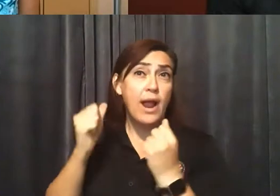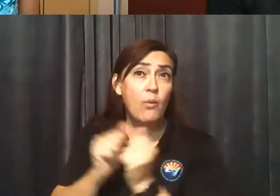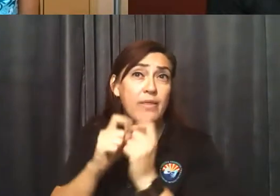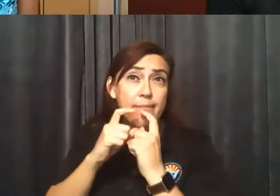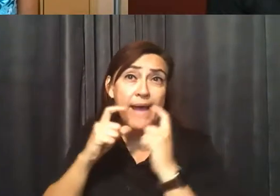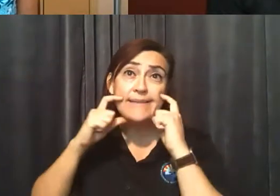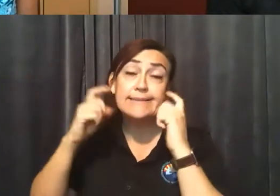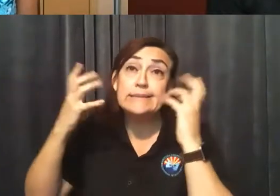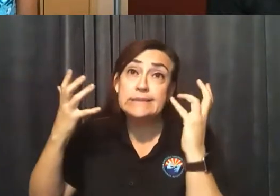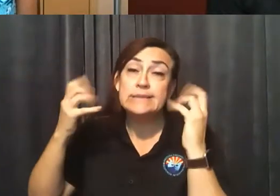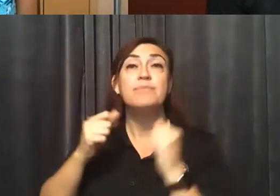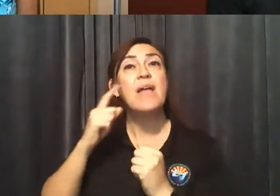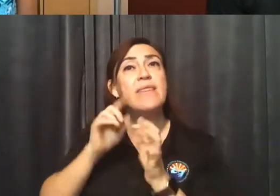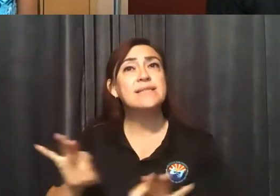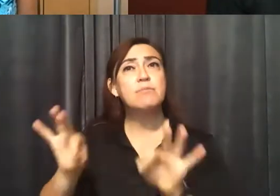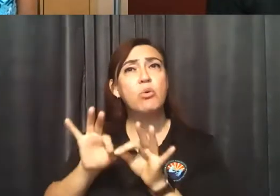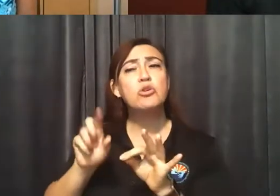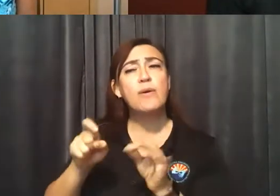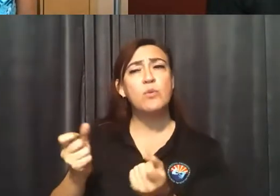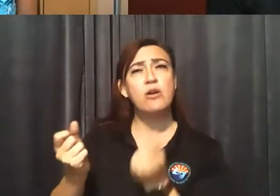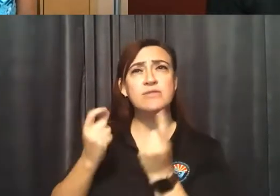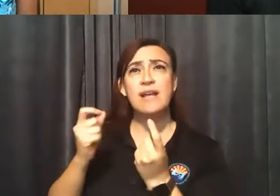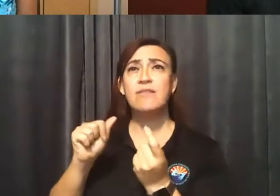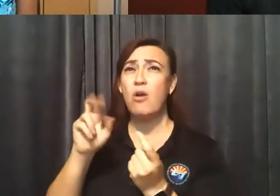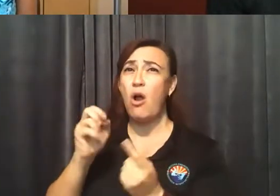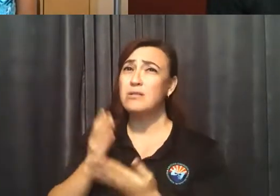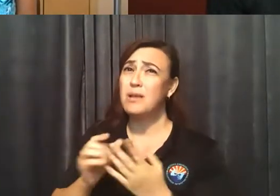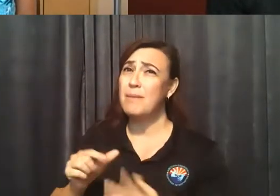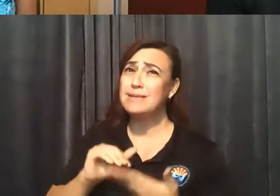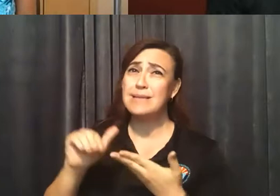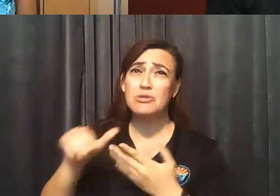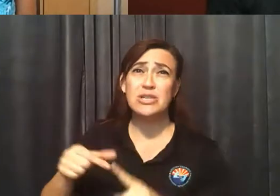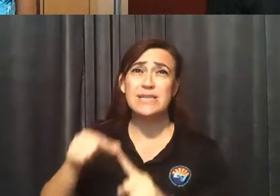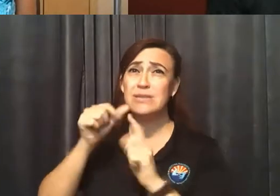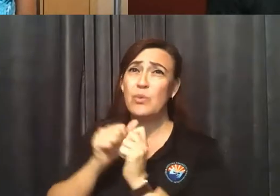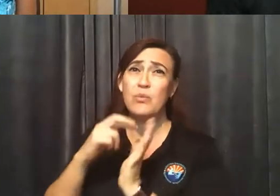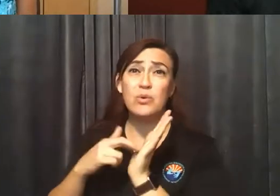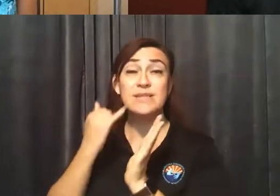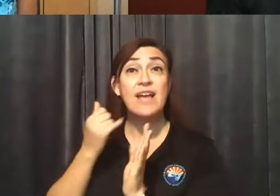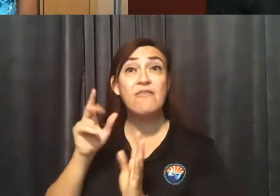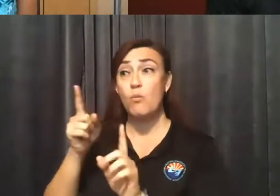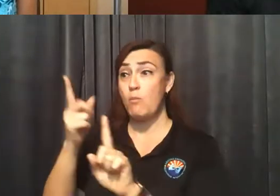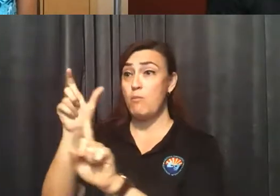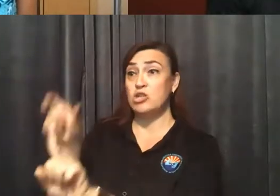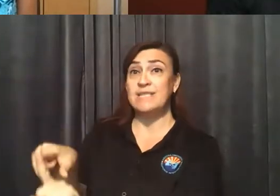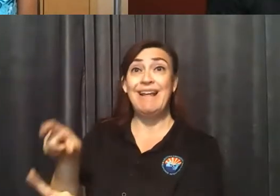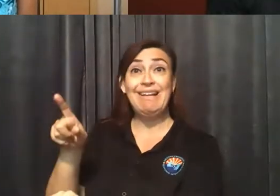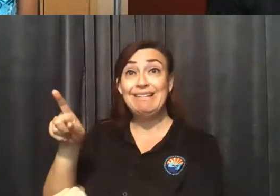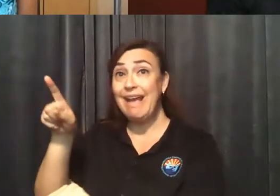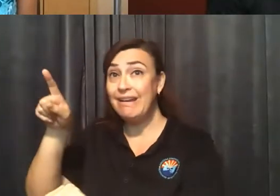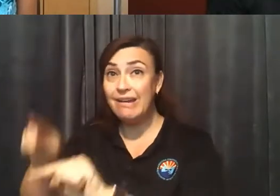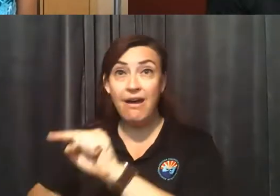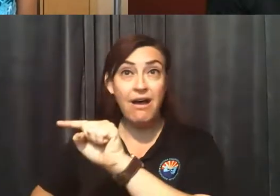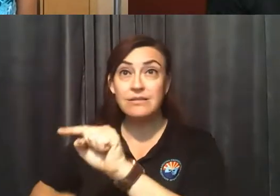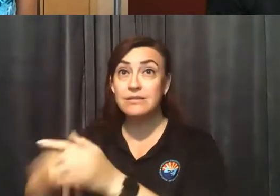think that it's important to understand that there are loopholes to these rules and that if someone cannot wear a mask, you can't force anyone